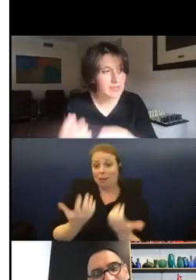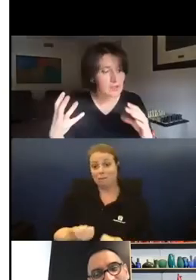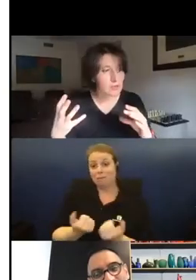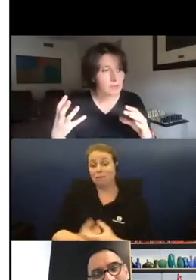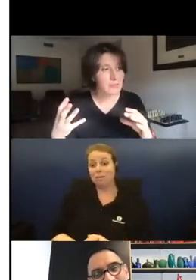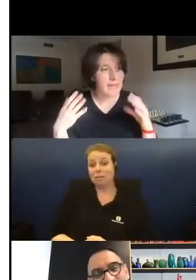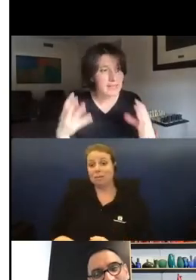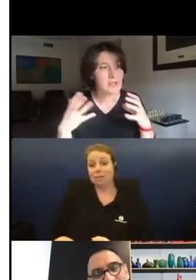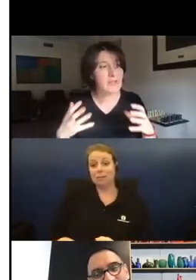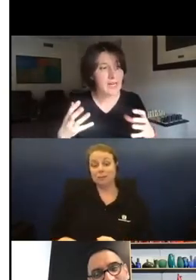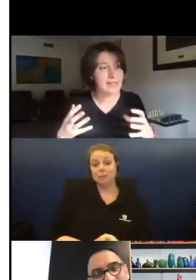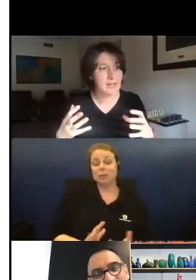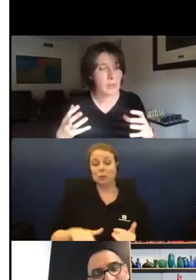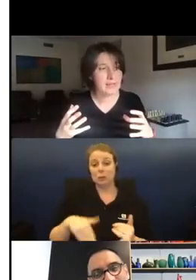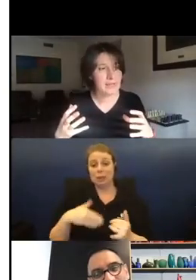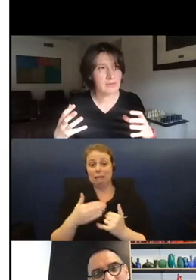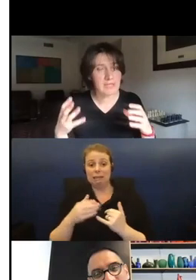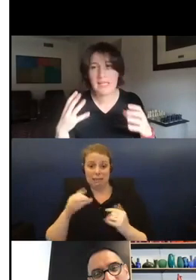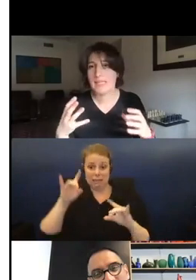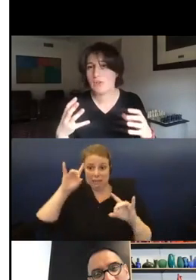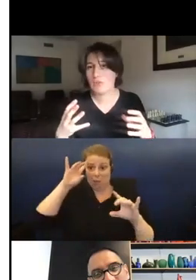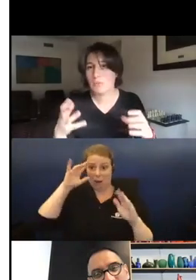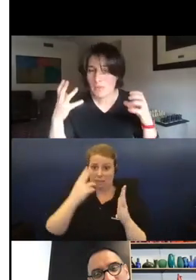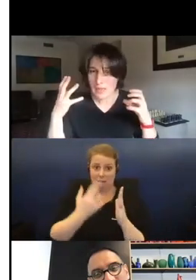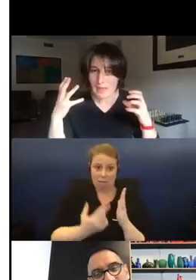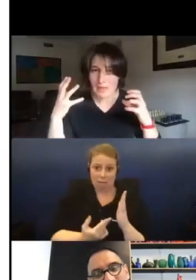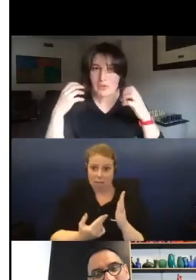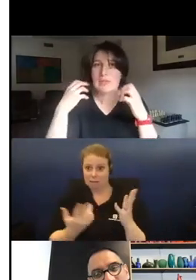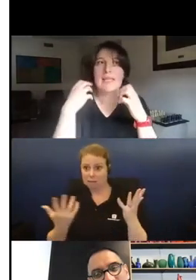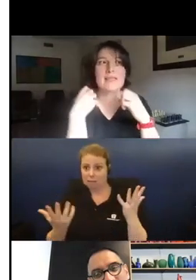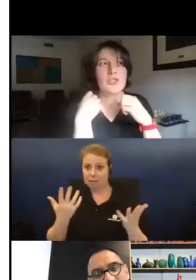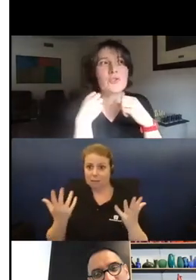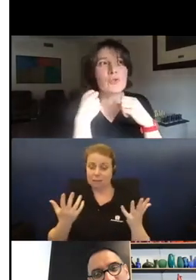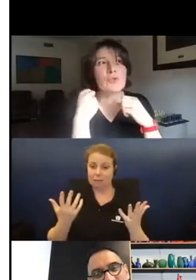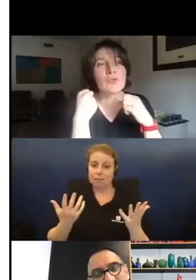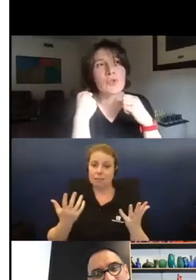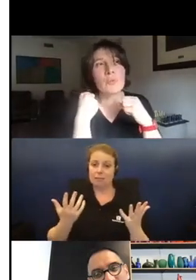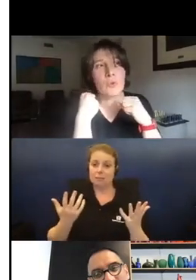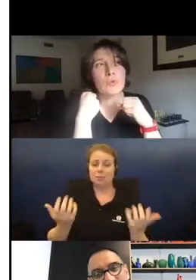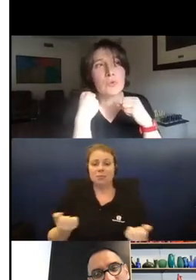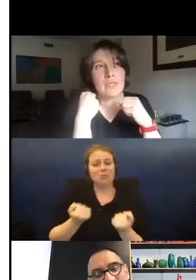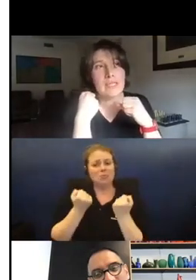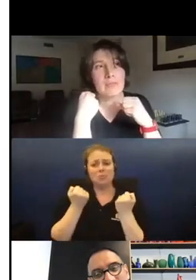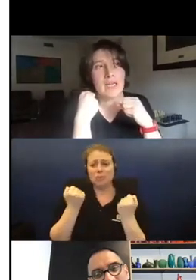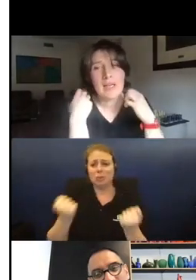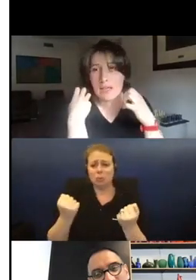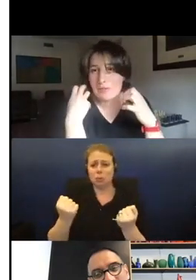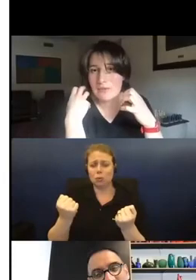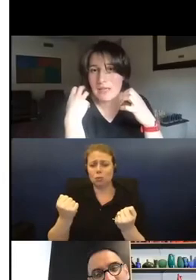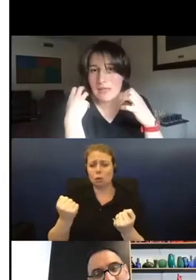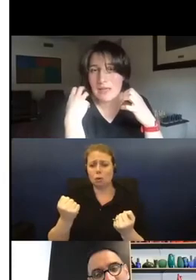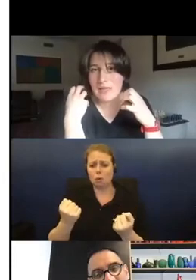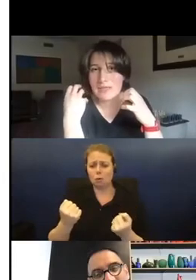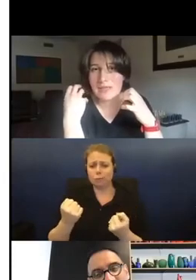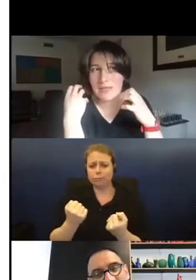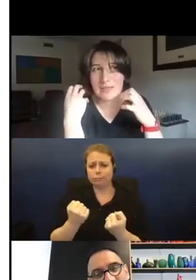end of this sort of madness of art in a way that really sort of has such a strong, strong pull in my life.